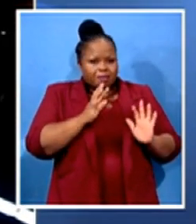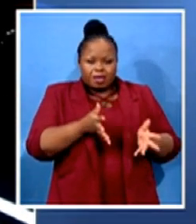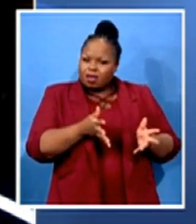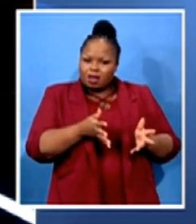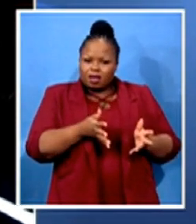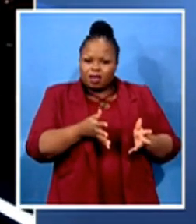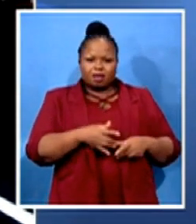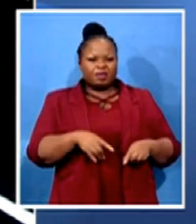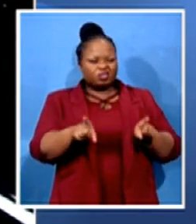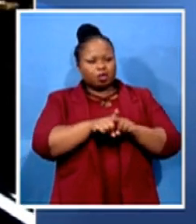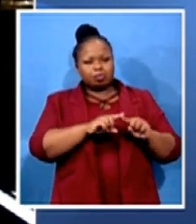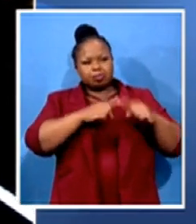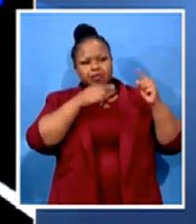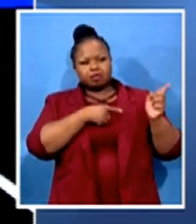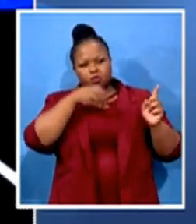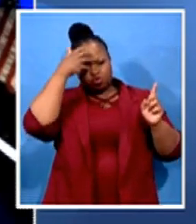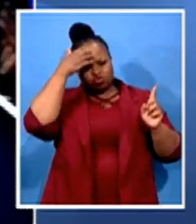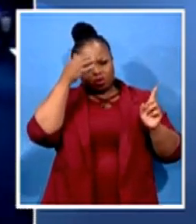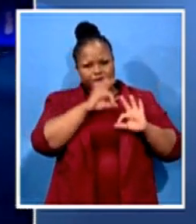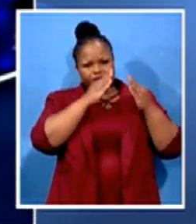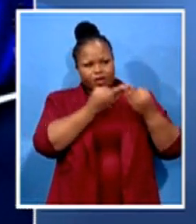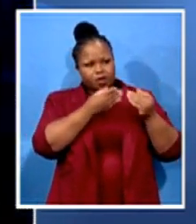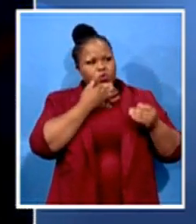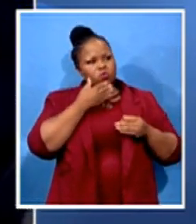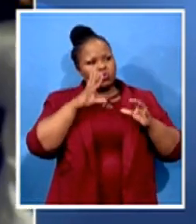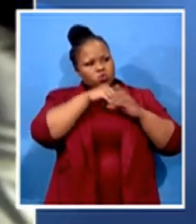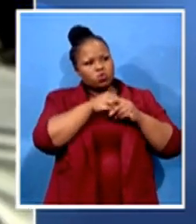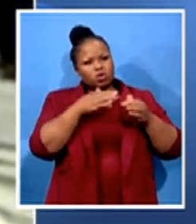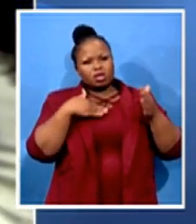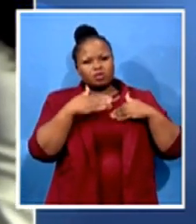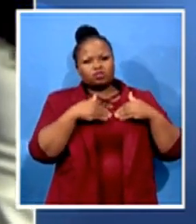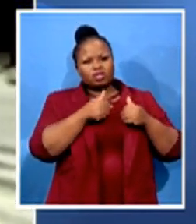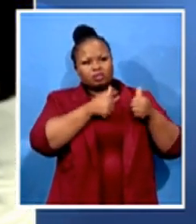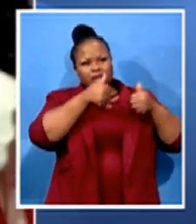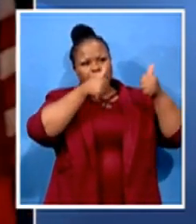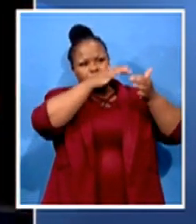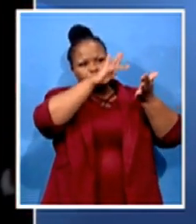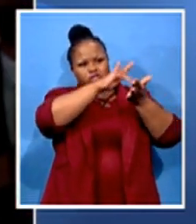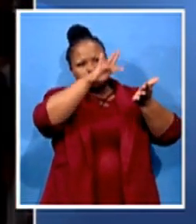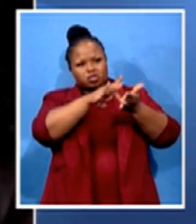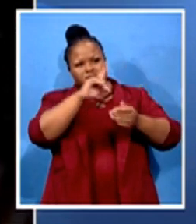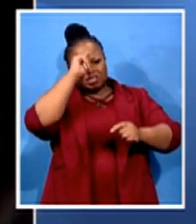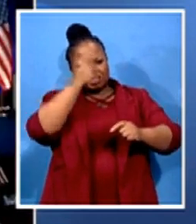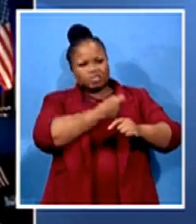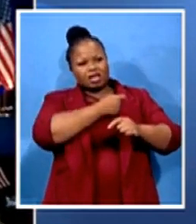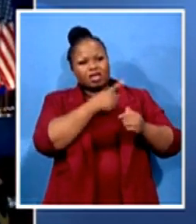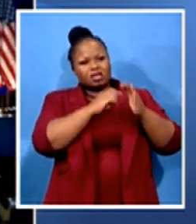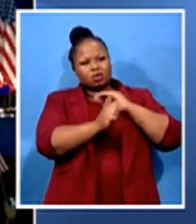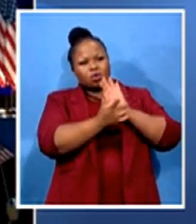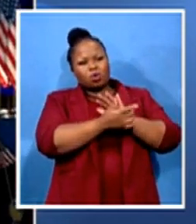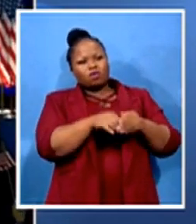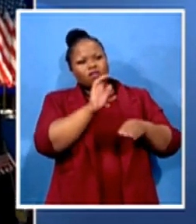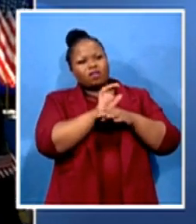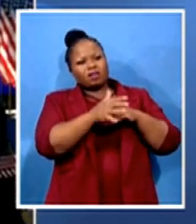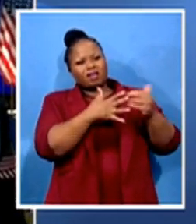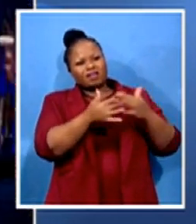family running the administration, the son-in-law on foreign affairs, the son, the